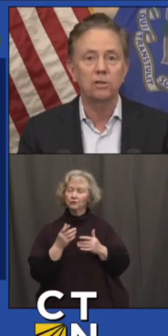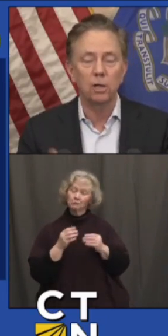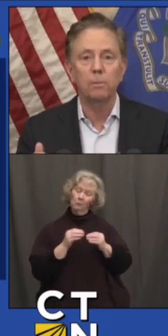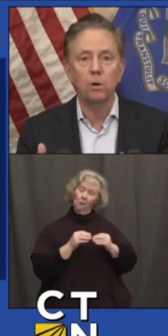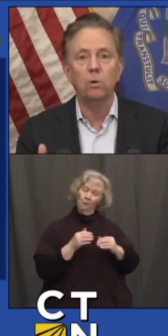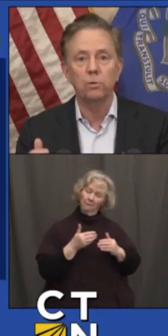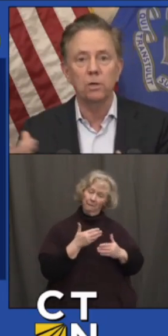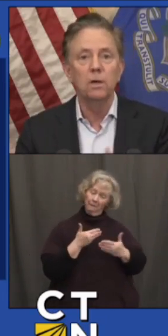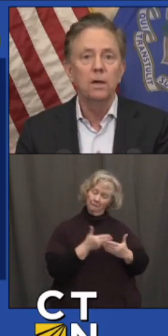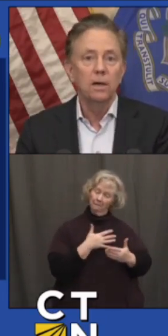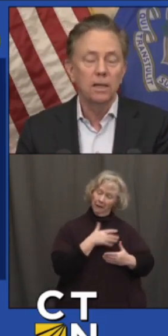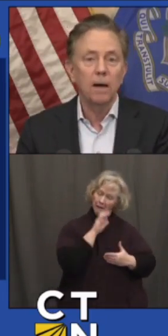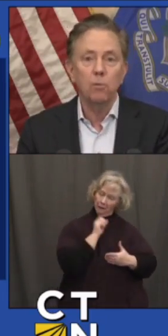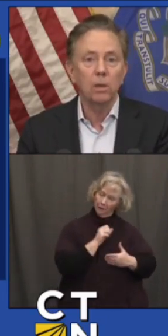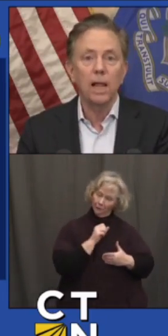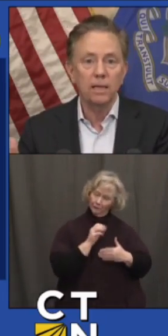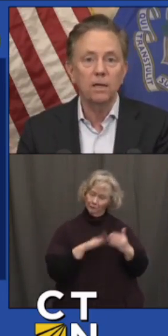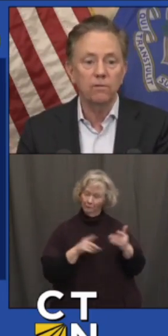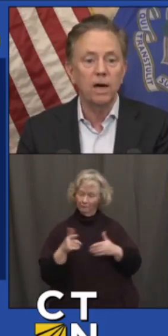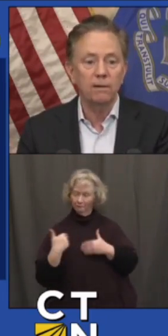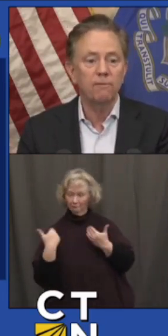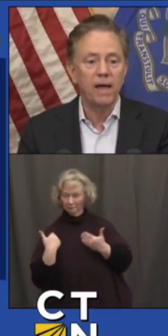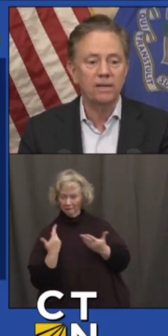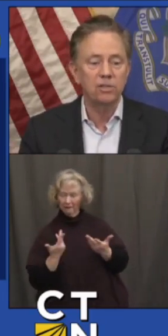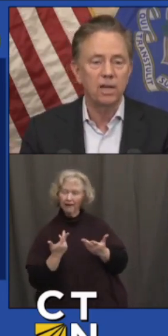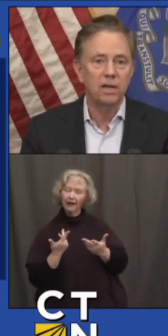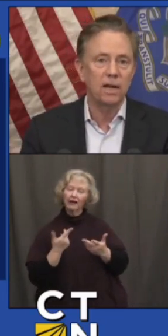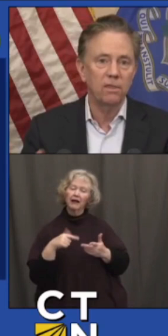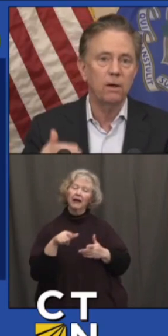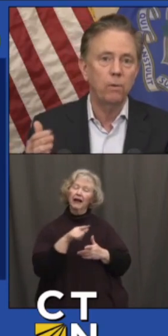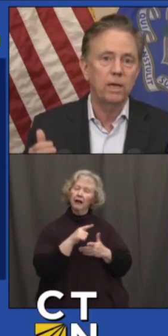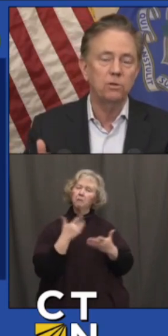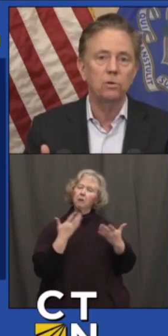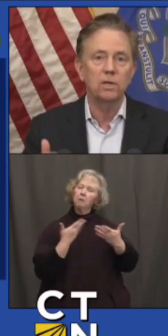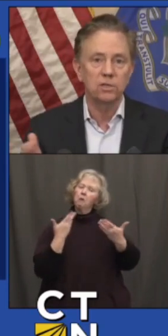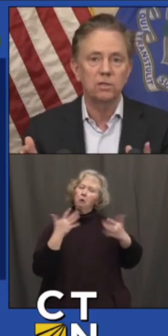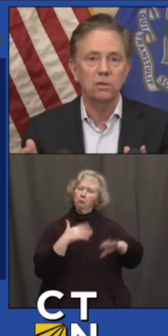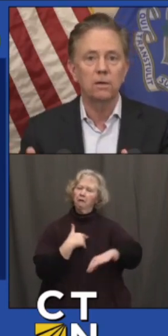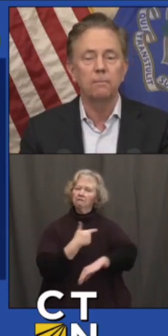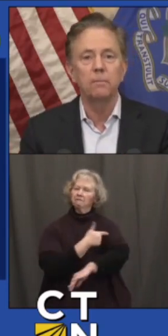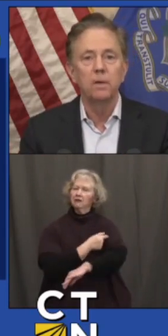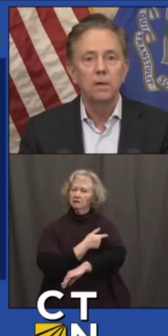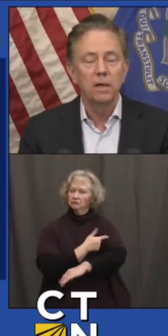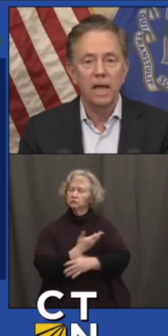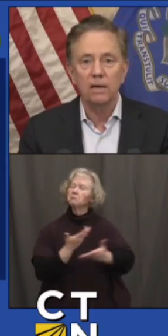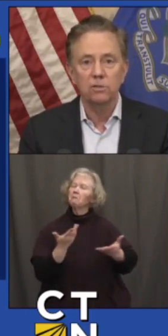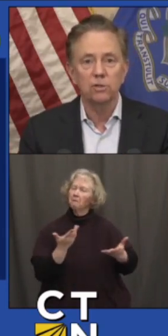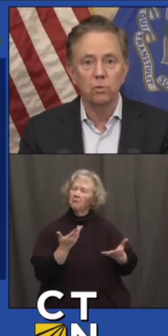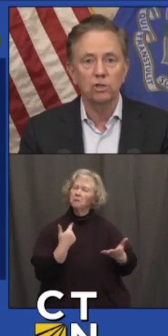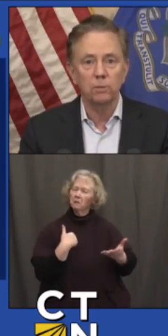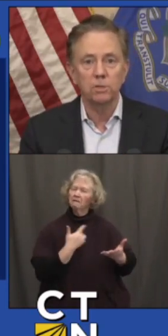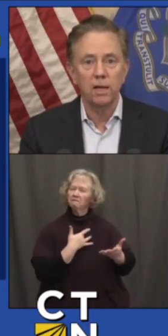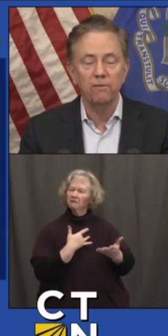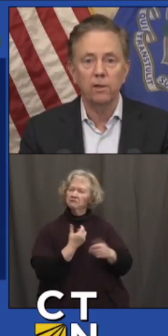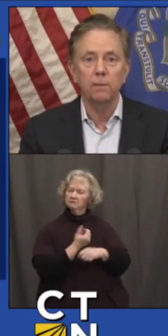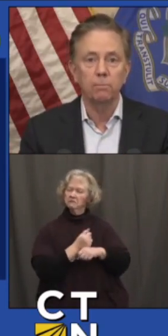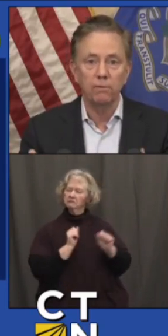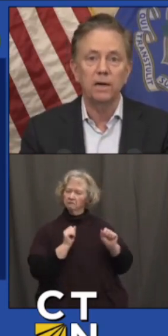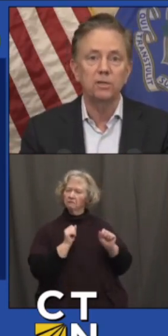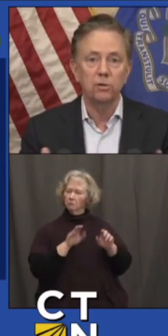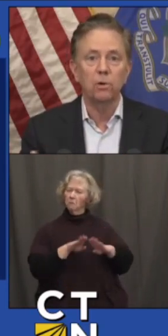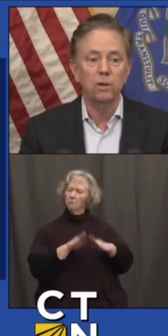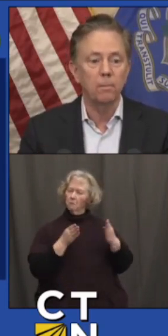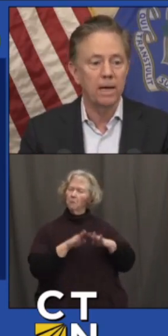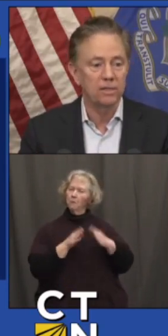your age, a little bit older, a lot more likely to have gotten vaccinated. I think we can do this in the houses of worship safely,